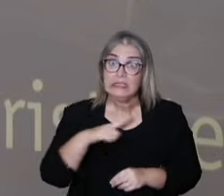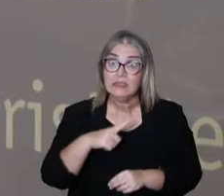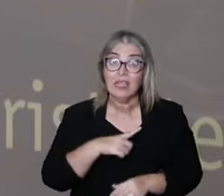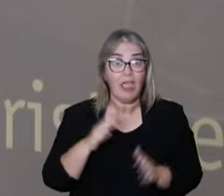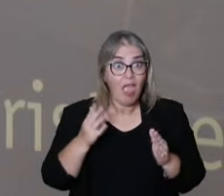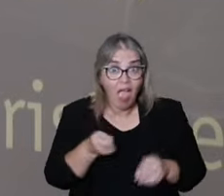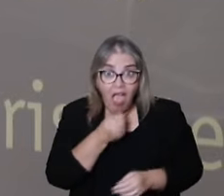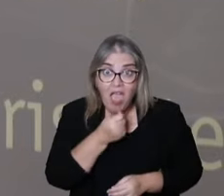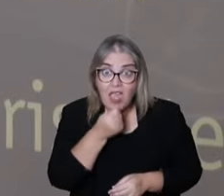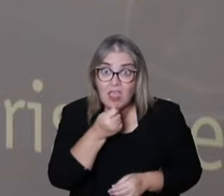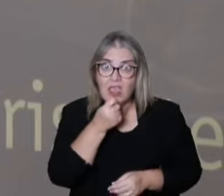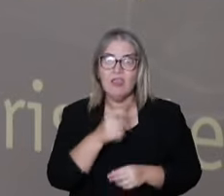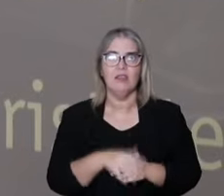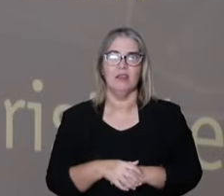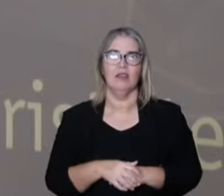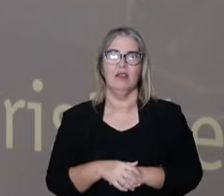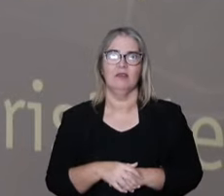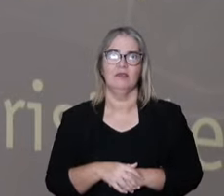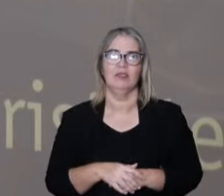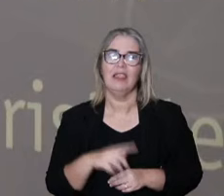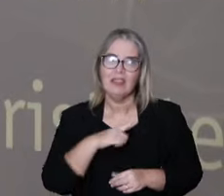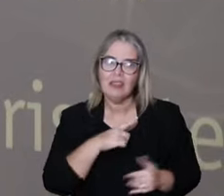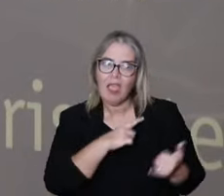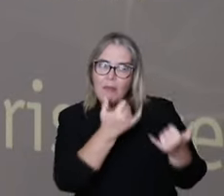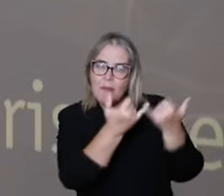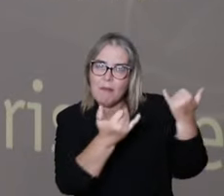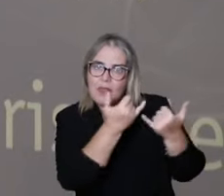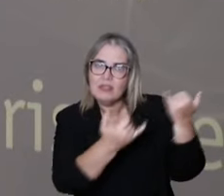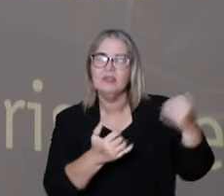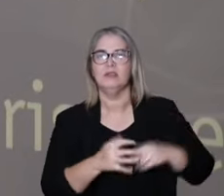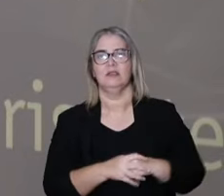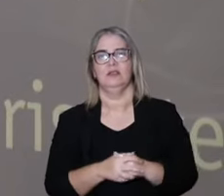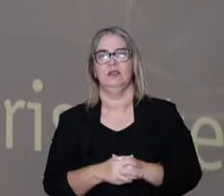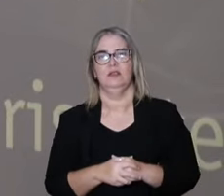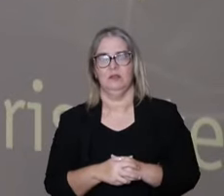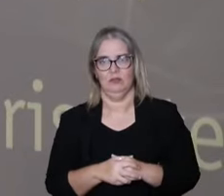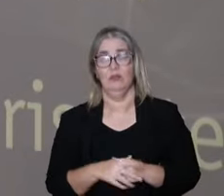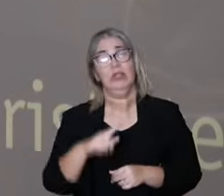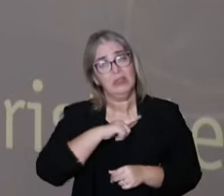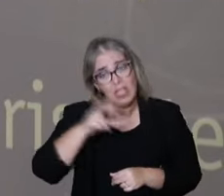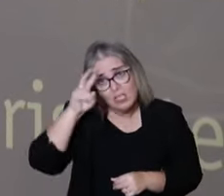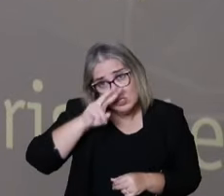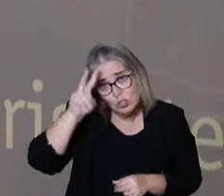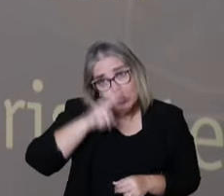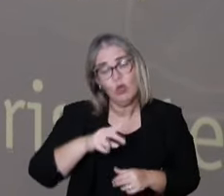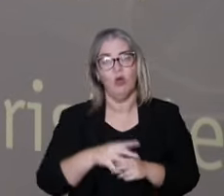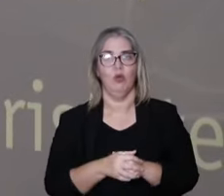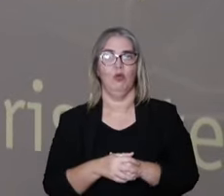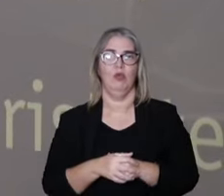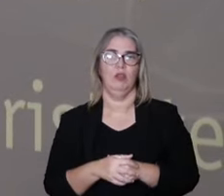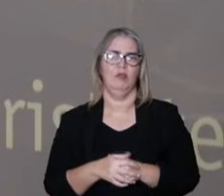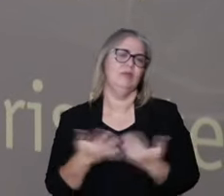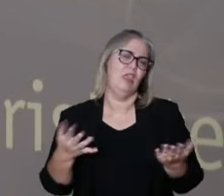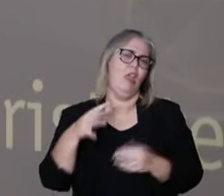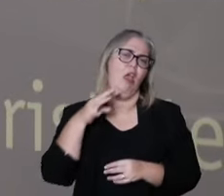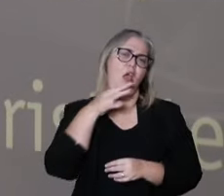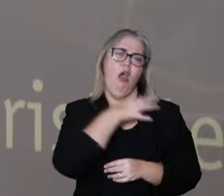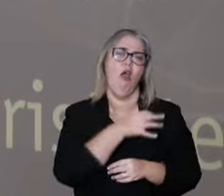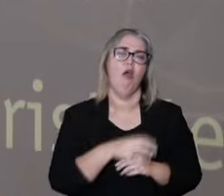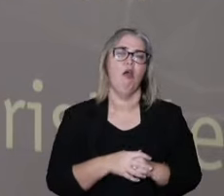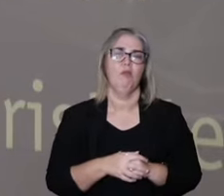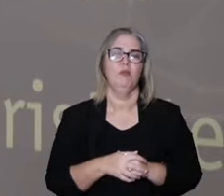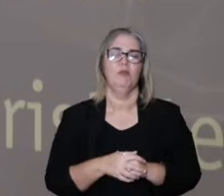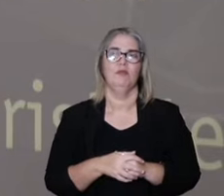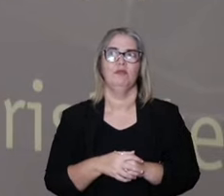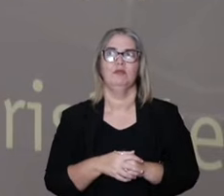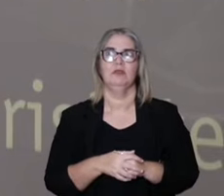We appreciate cosmologies that have similarities, have connections, and obviously,